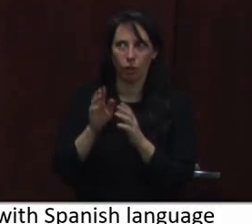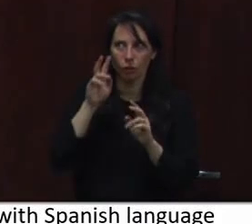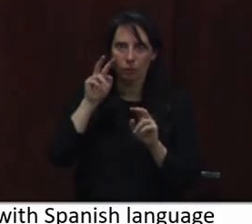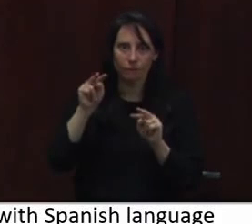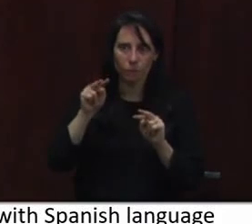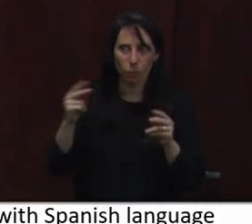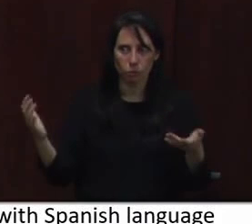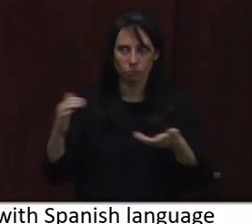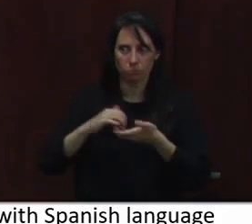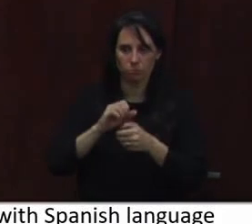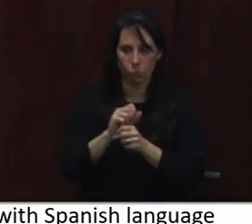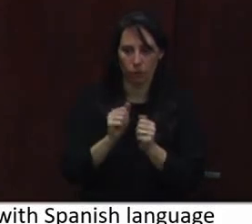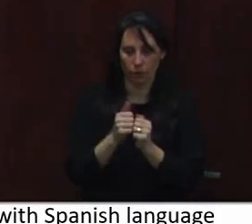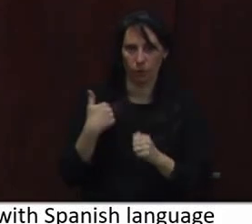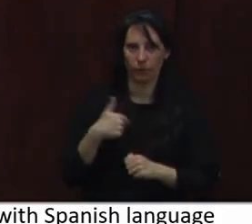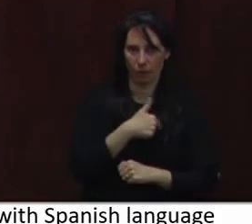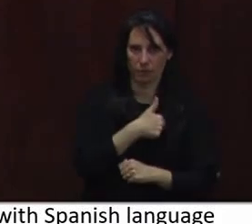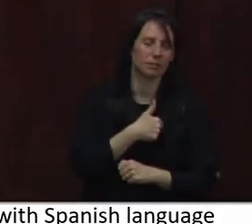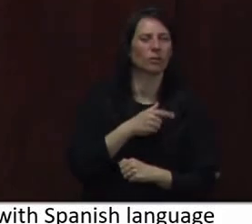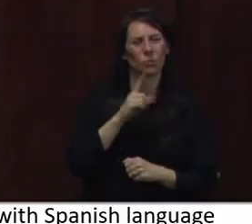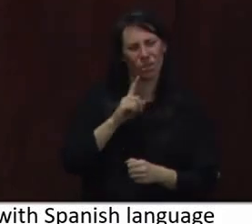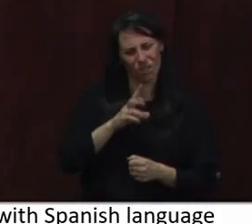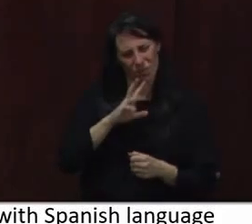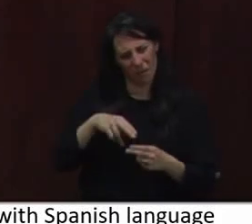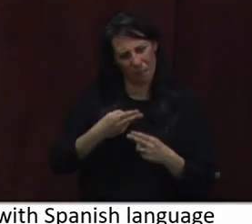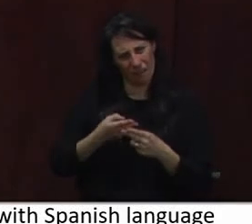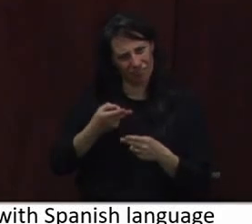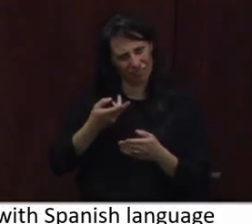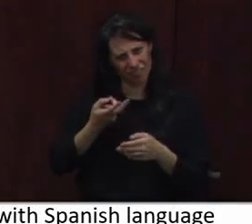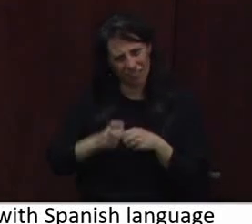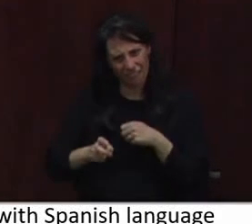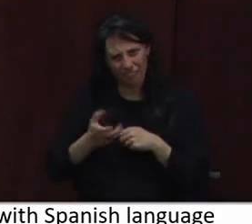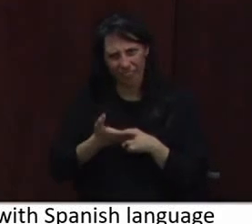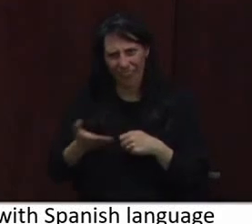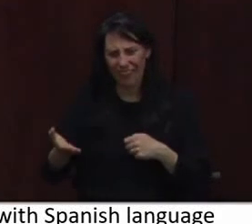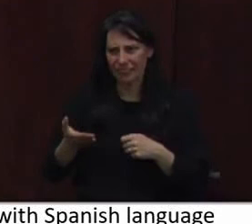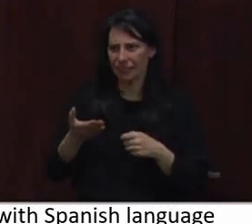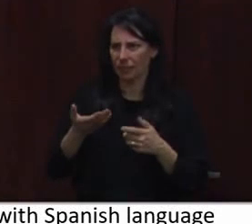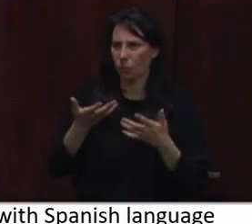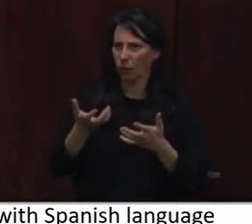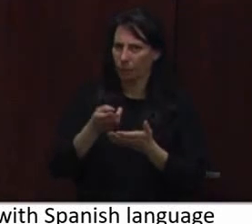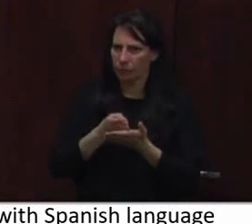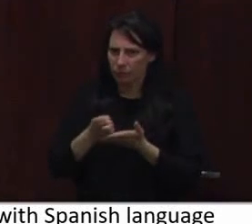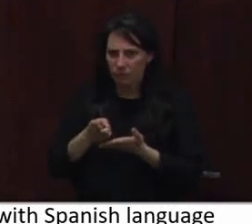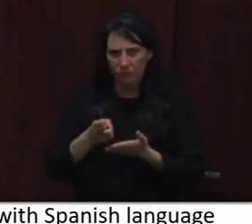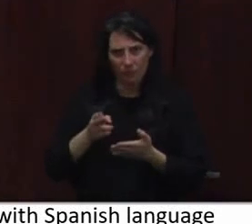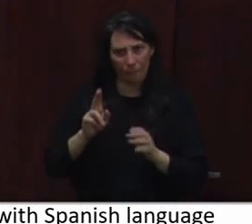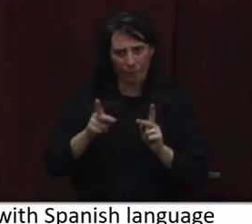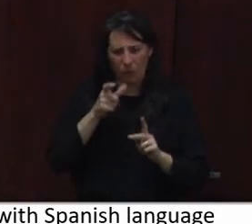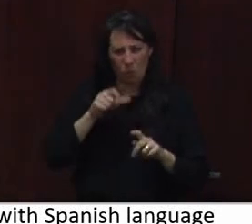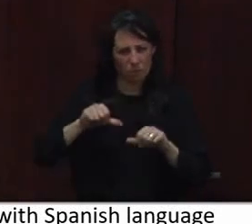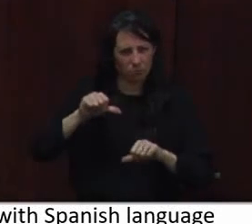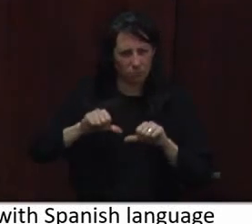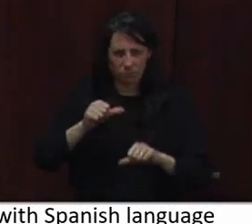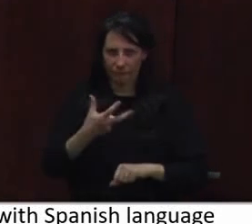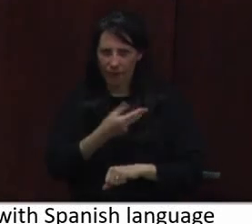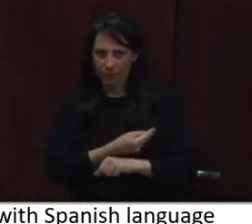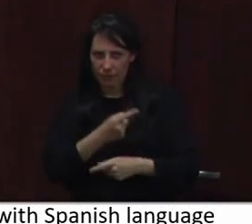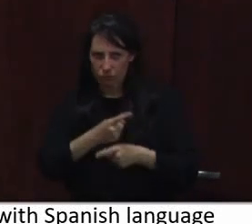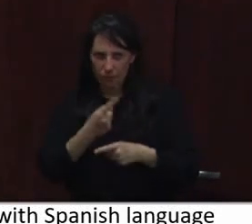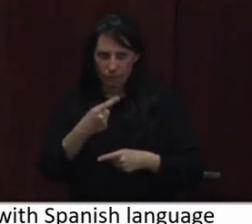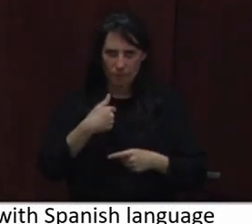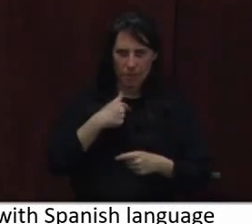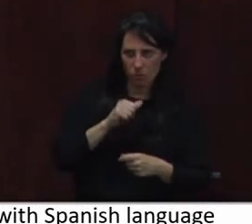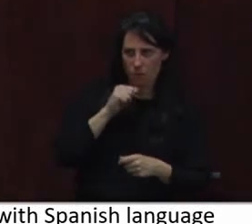truths that very much inform some of our community members questions about is the vaccine right for them. So we're excited to be able